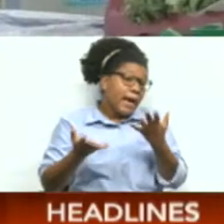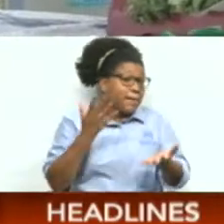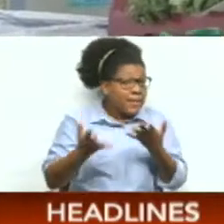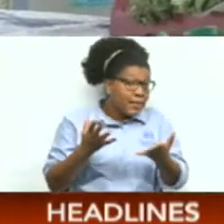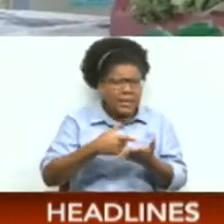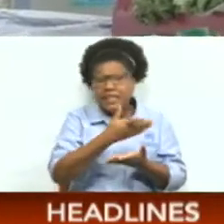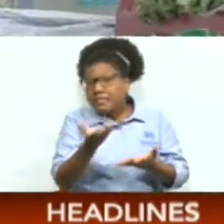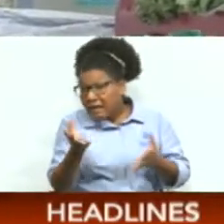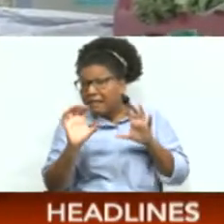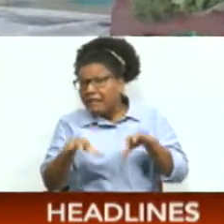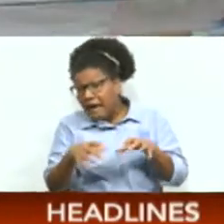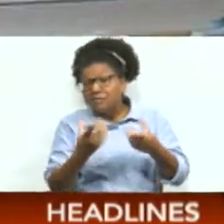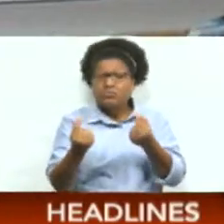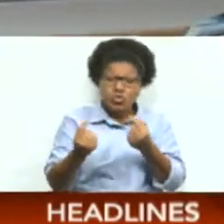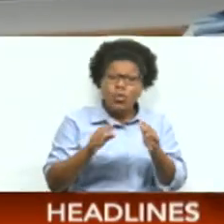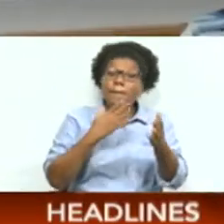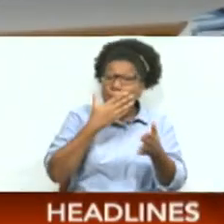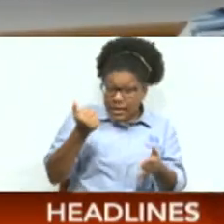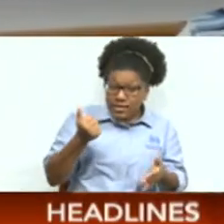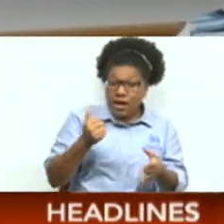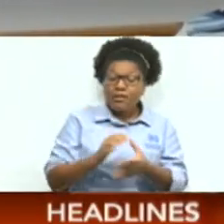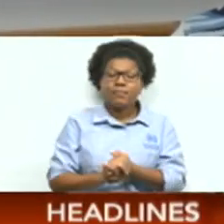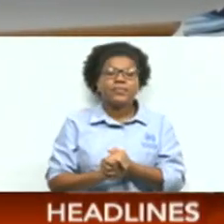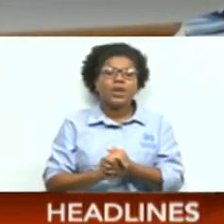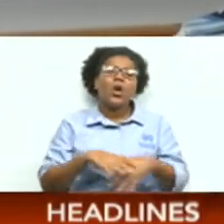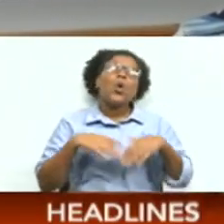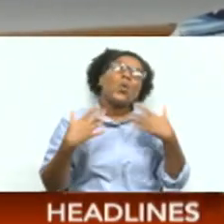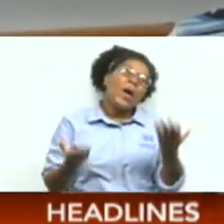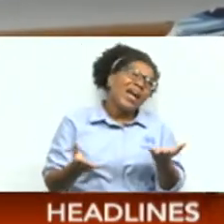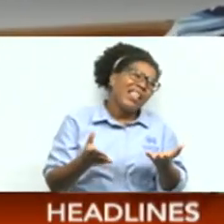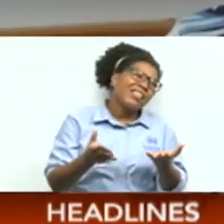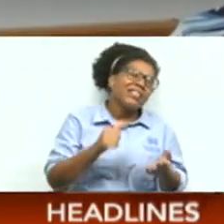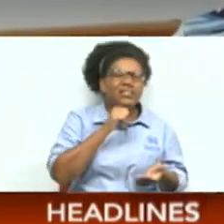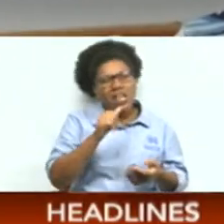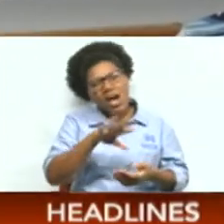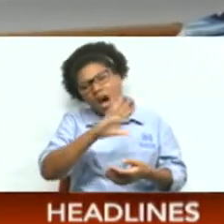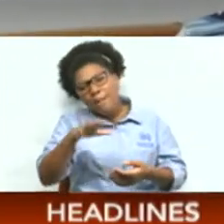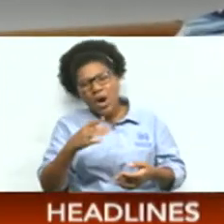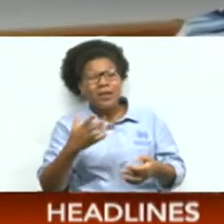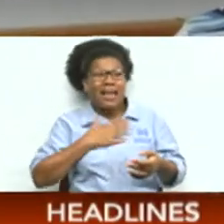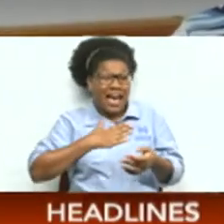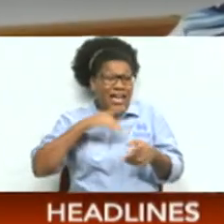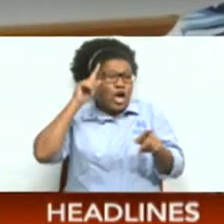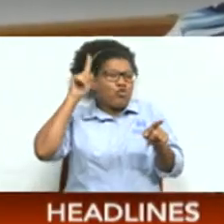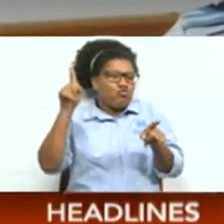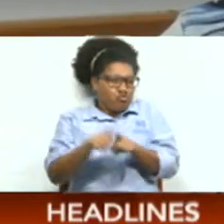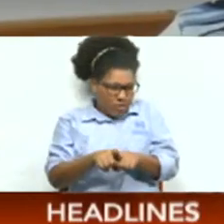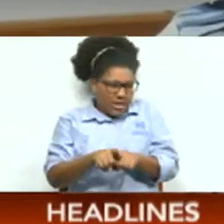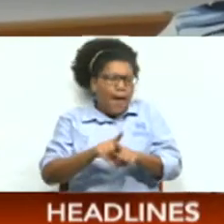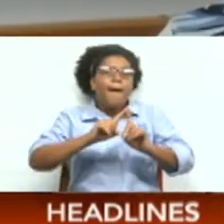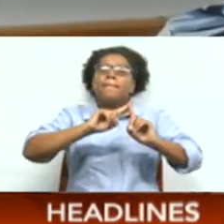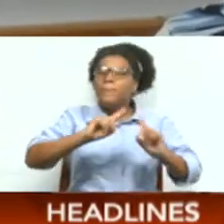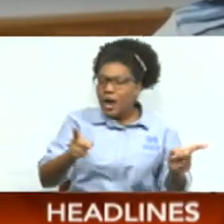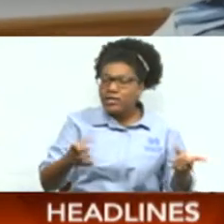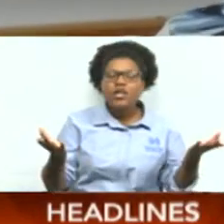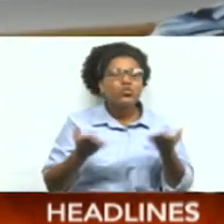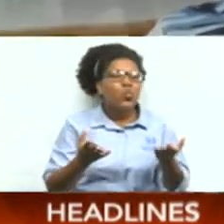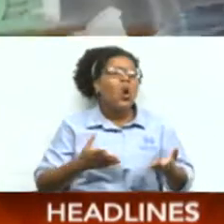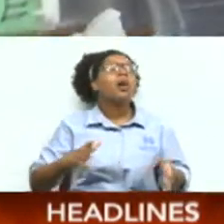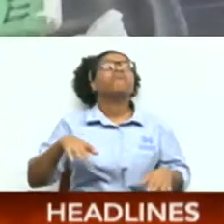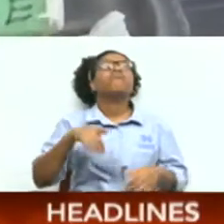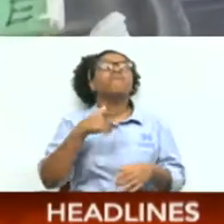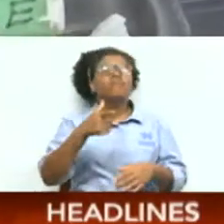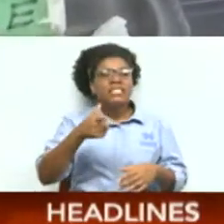their capability is. Well, it's not a matter of I agree into it, but is what he see fit?